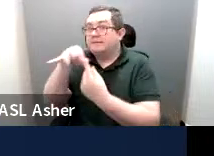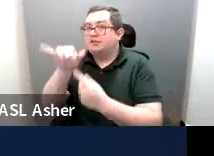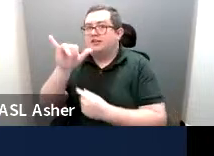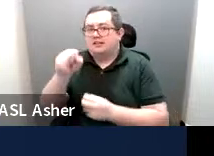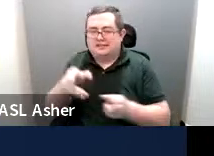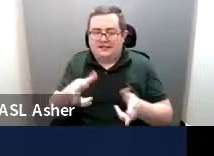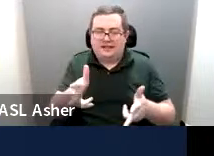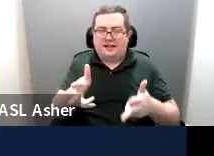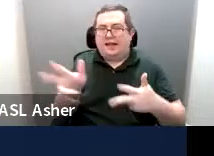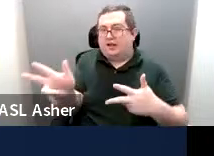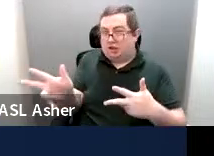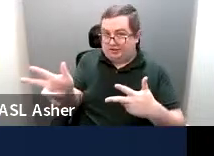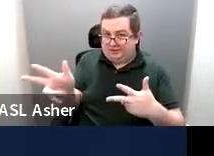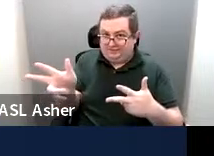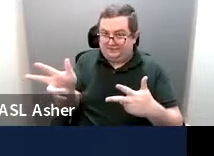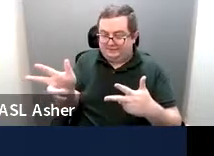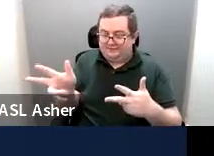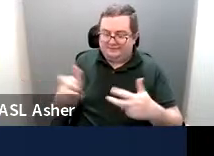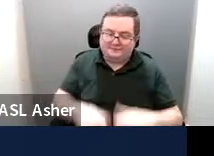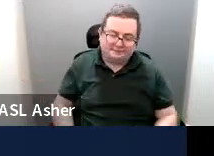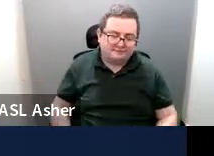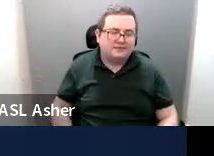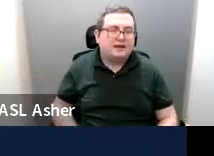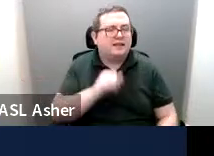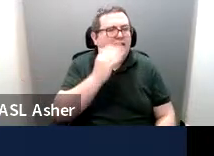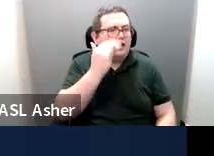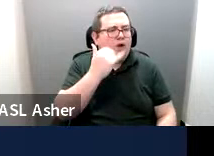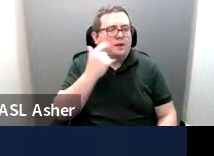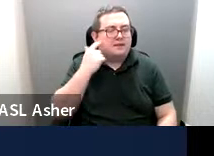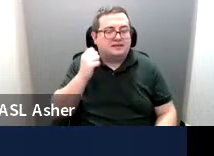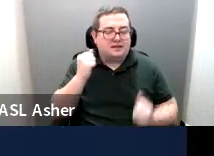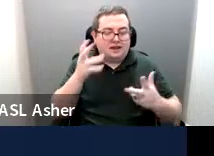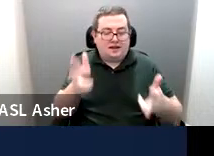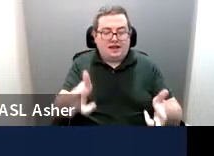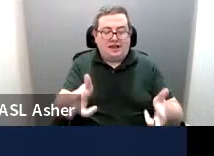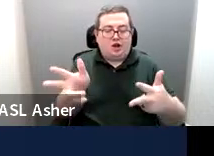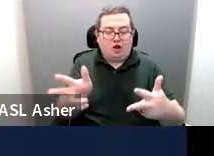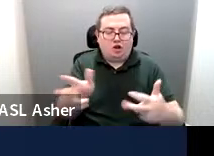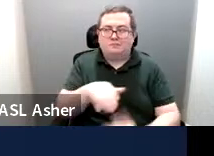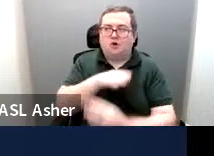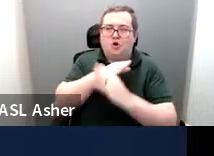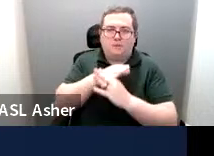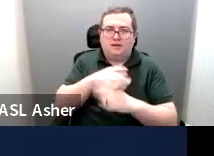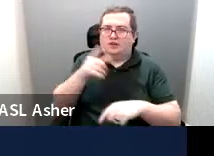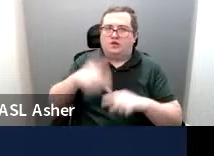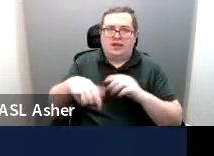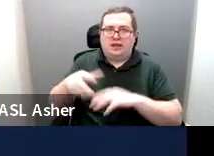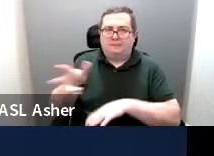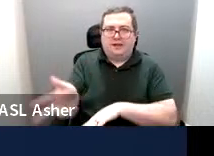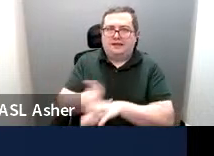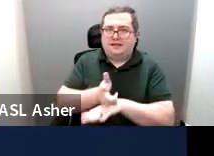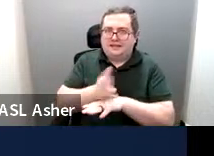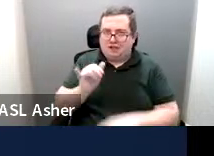Yep. And then, and that's because a lot of angled parking, it's prohibited to back into the space.